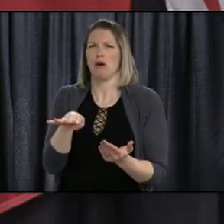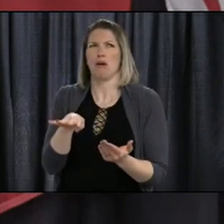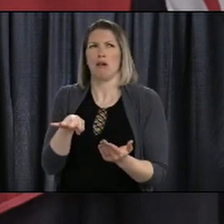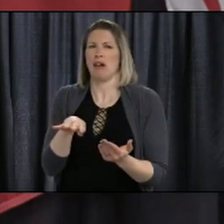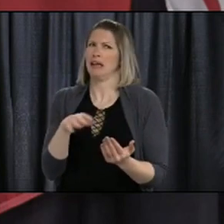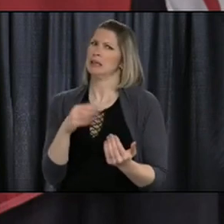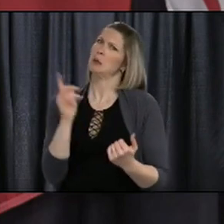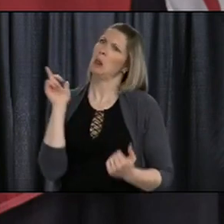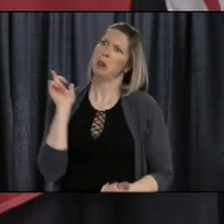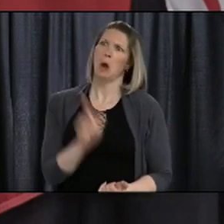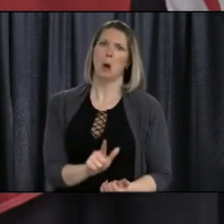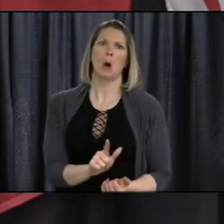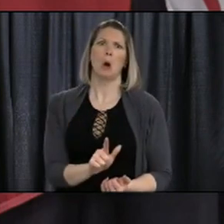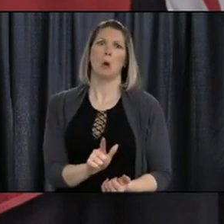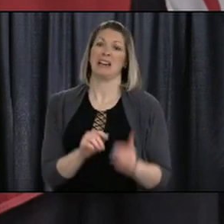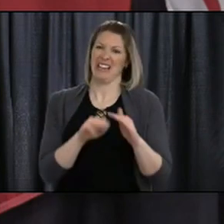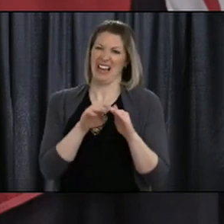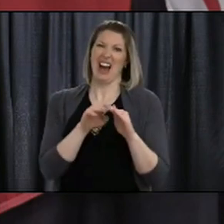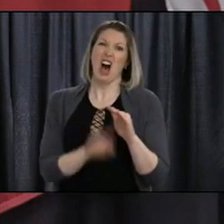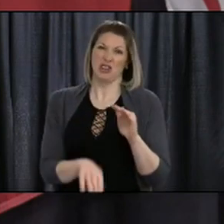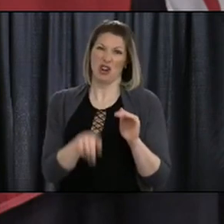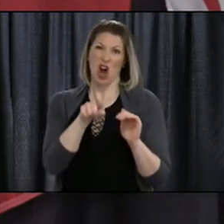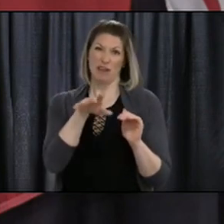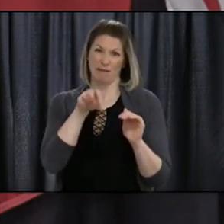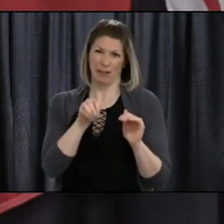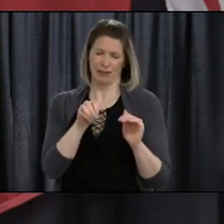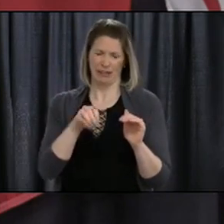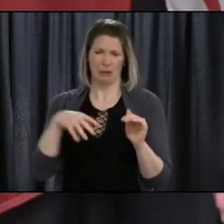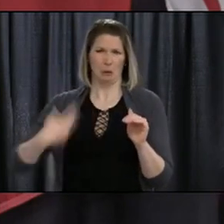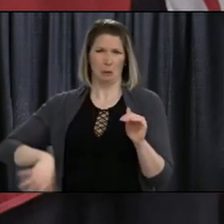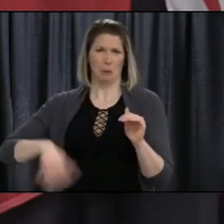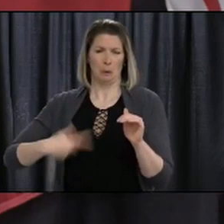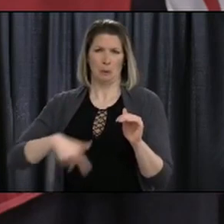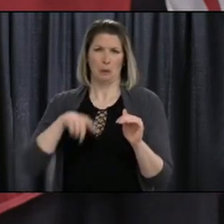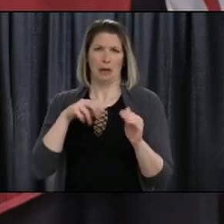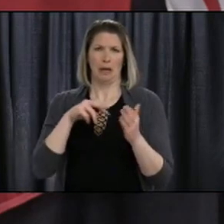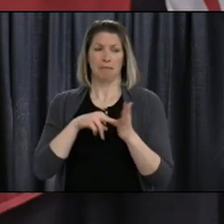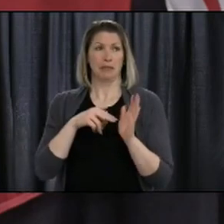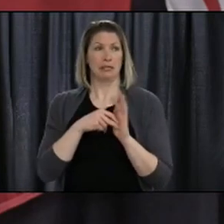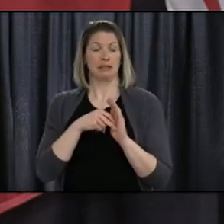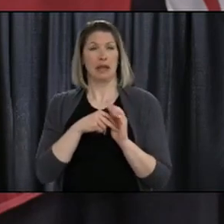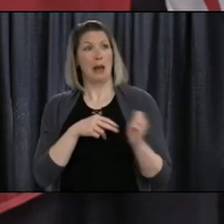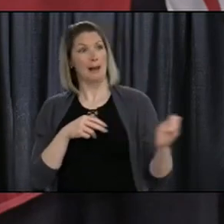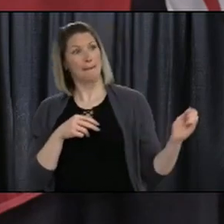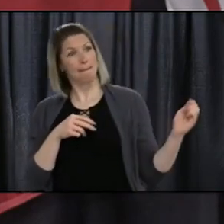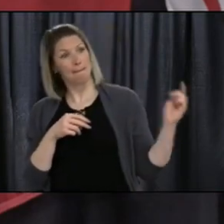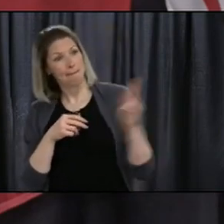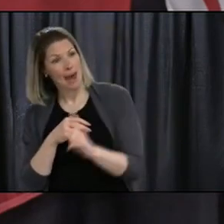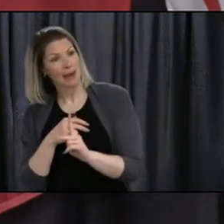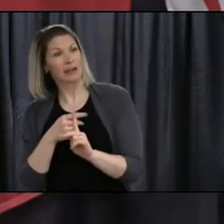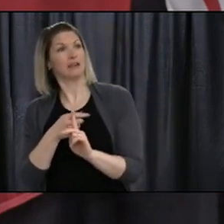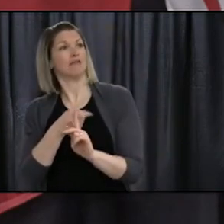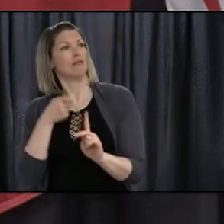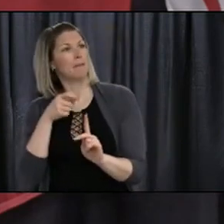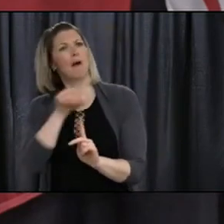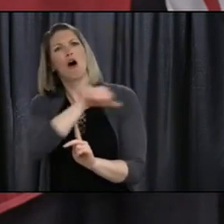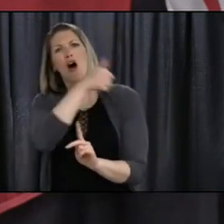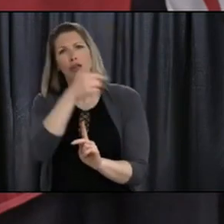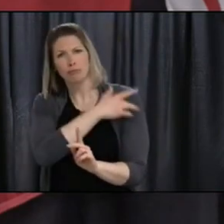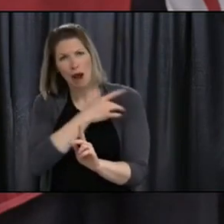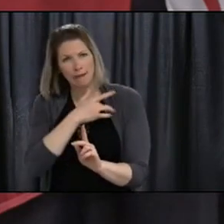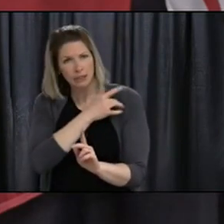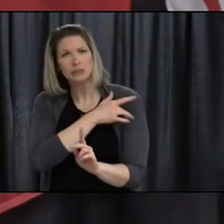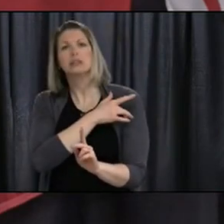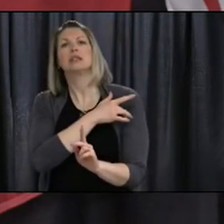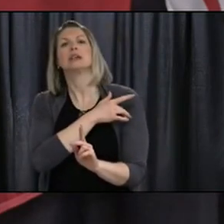yesterday, the number was less than 150, and that would be people returning home from work from outside of Newfoundland and Labrador and